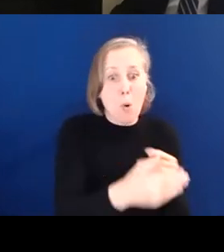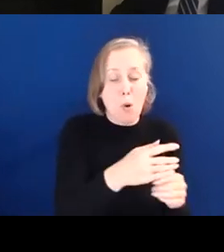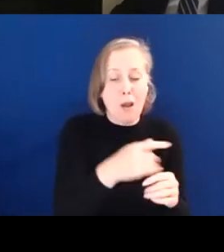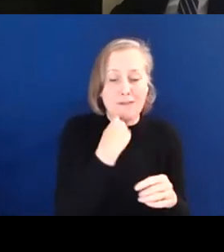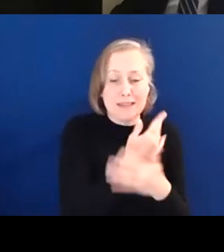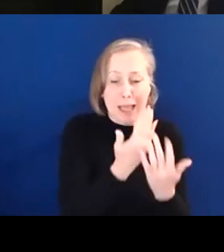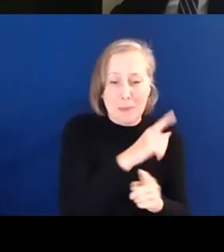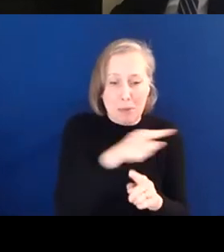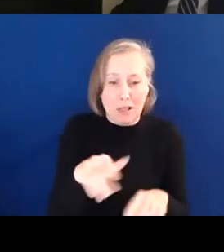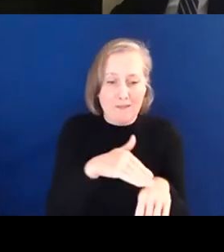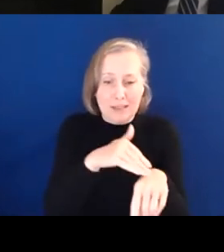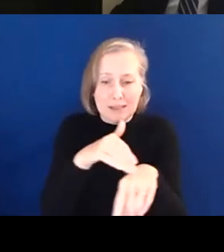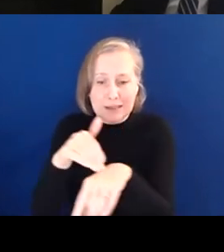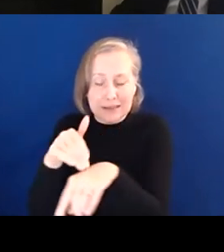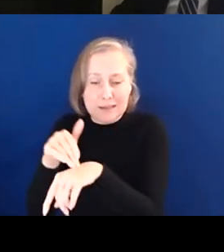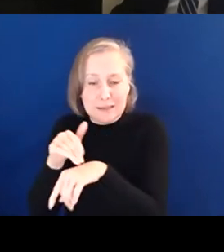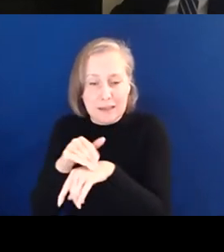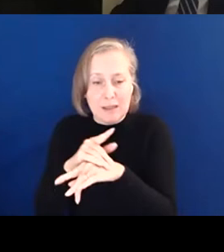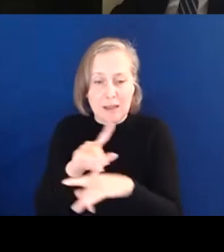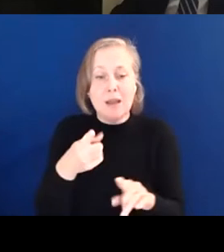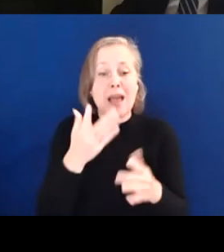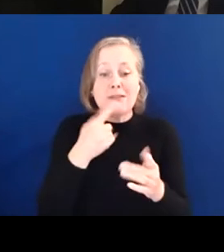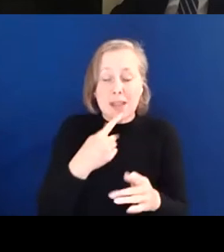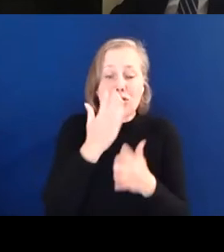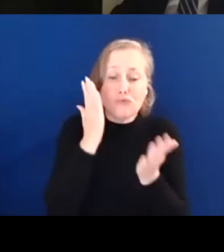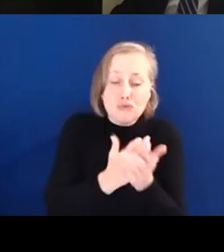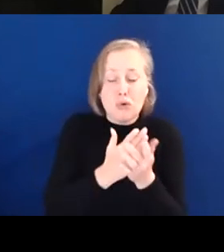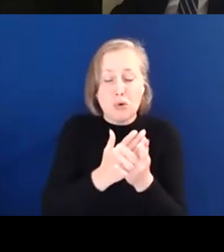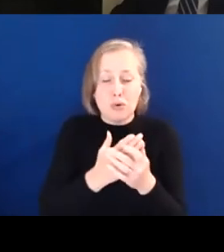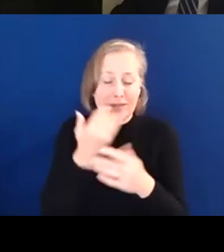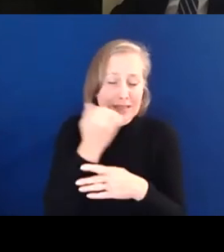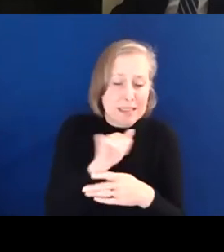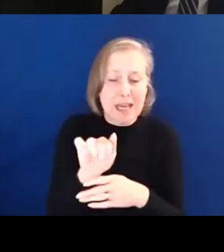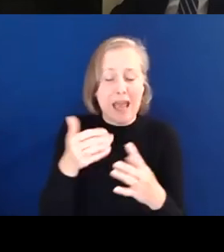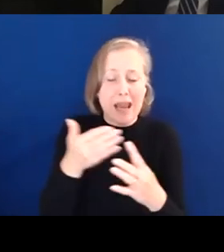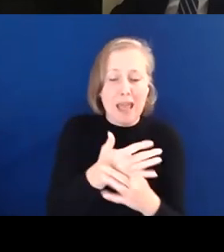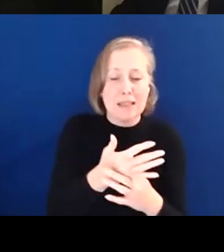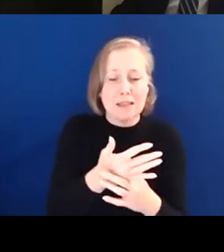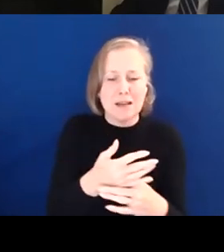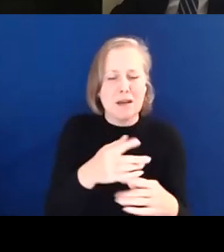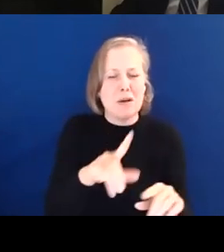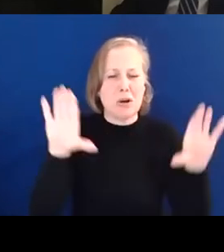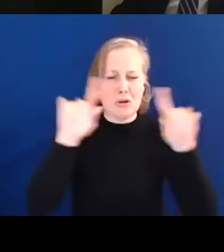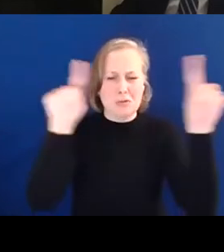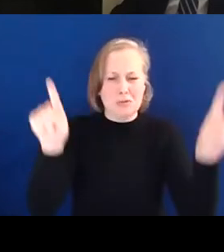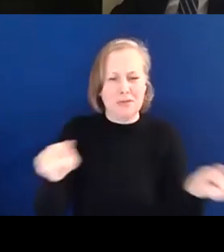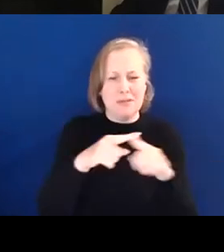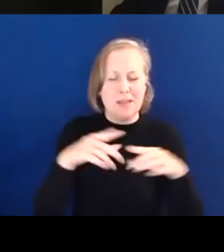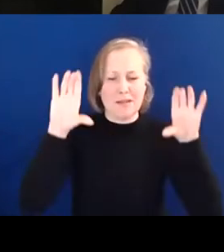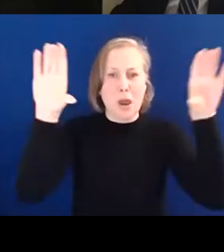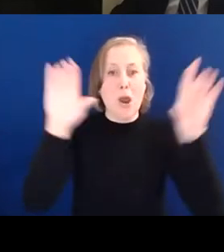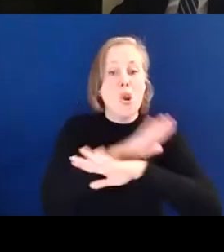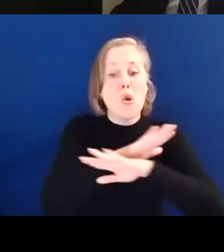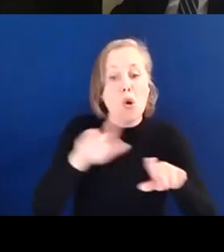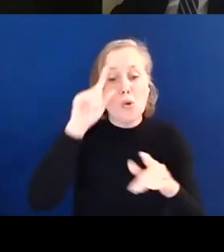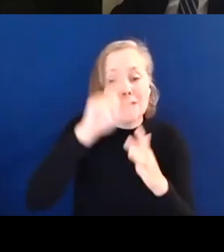the truth about being denied access. No one dares put up a sign that says no disabled people over the door, but that is what